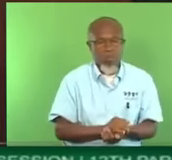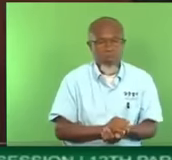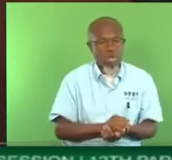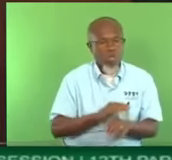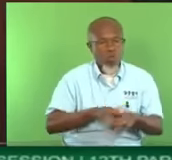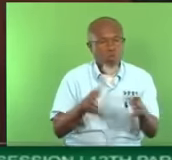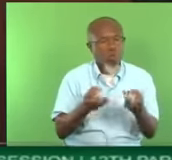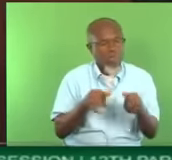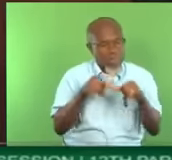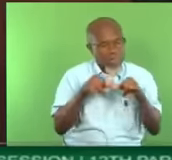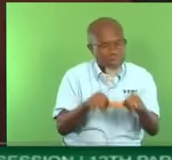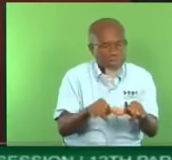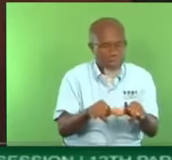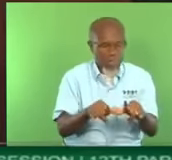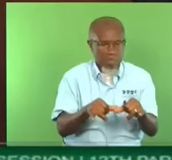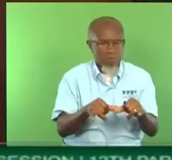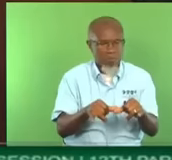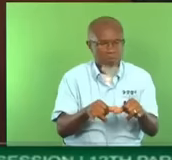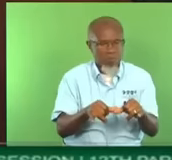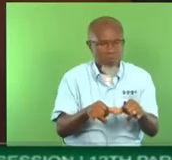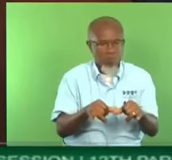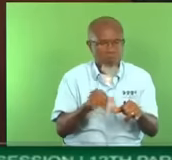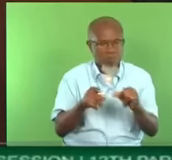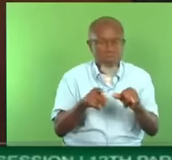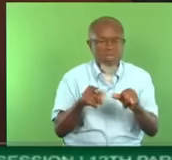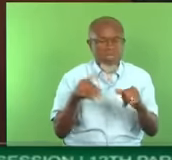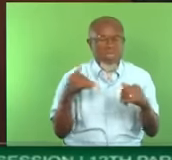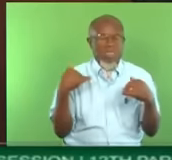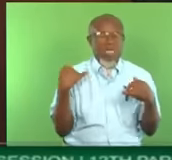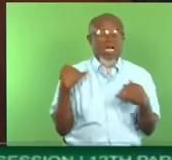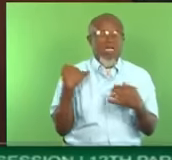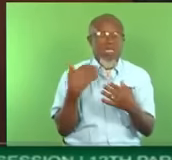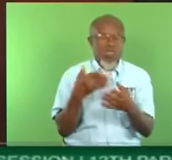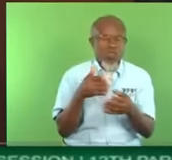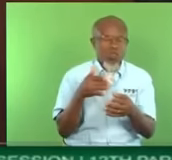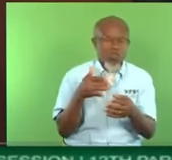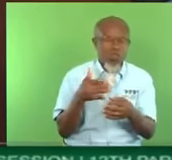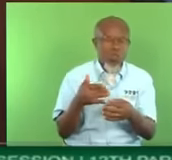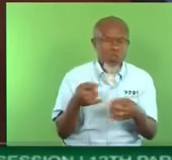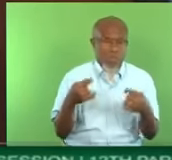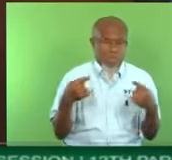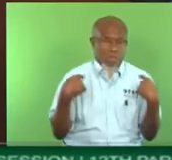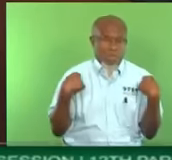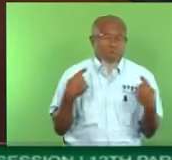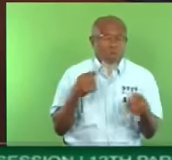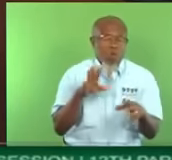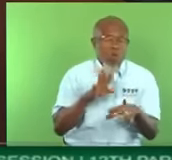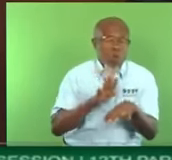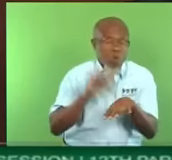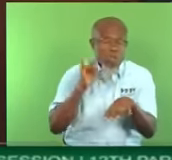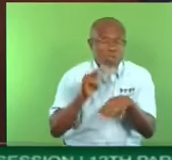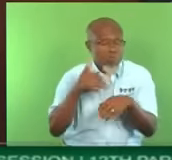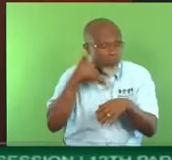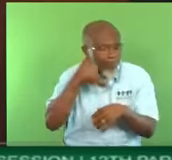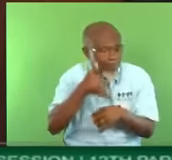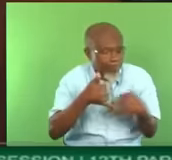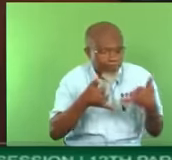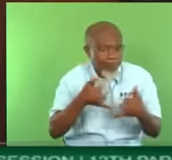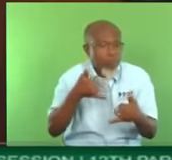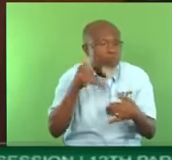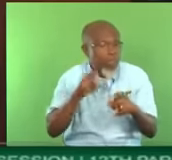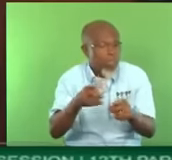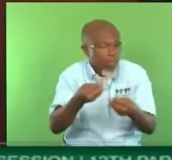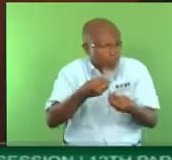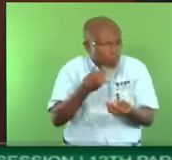to be calling them for protection money and security and payments and so on. This is something we have to deal with, Madam Speaker. It may